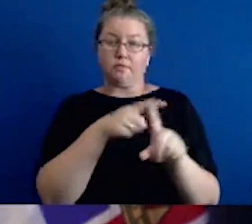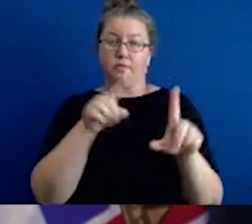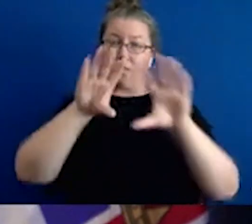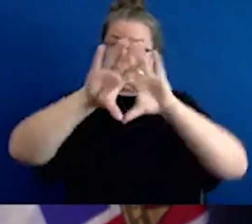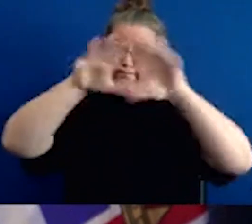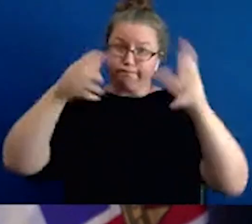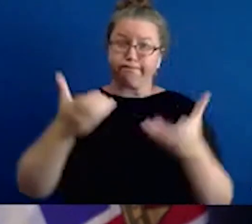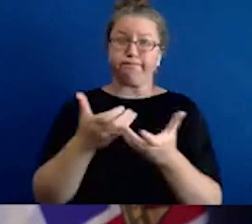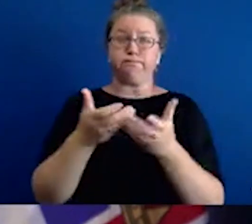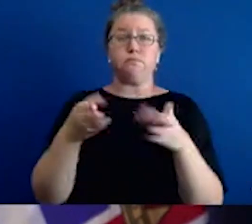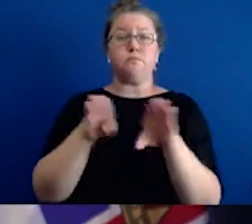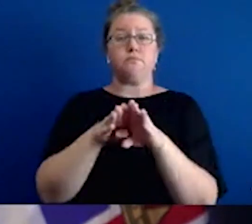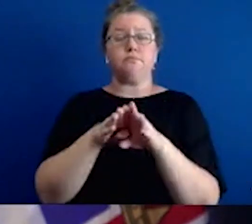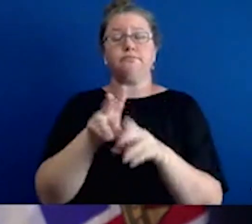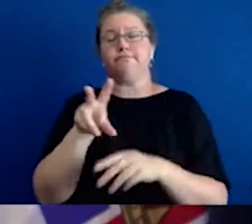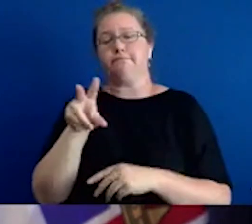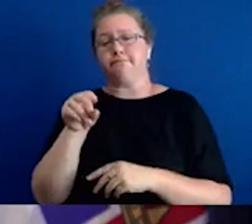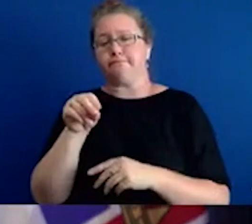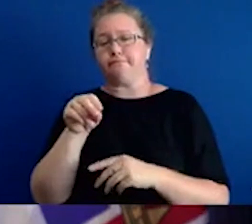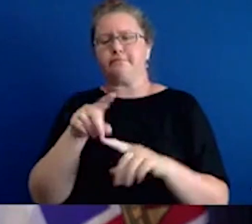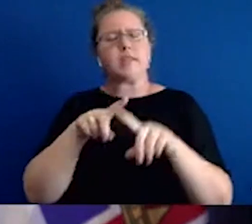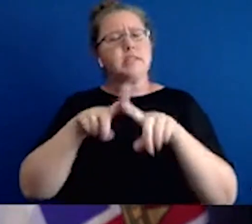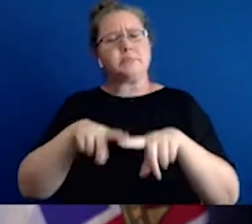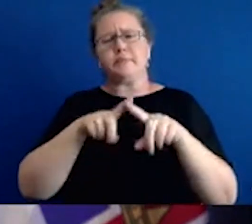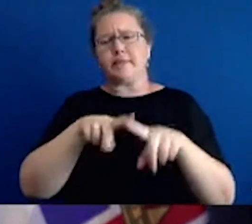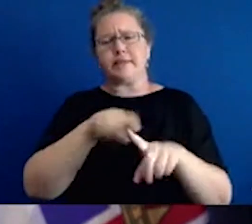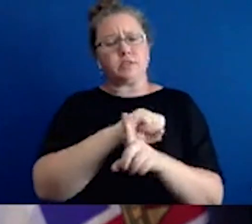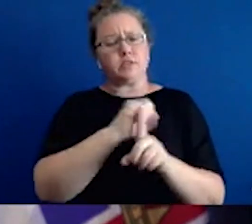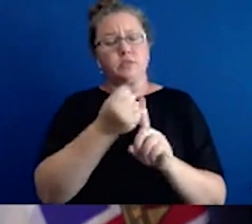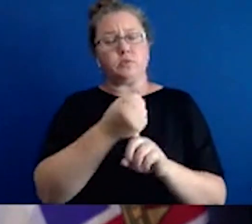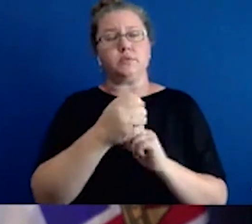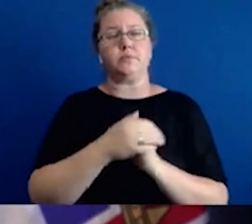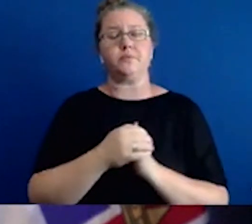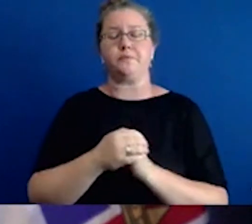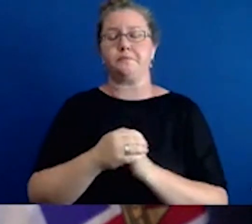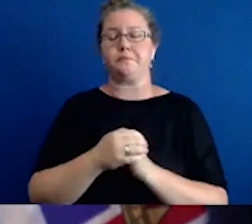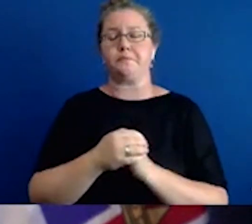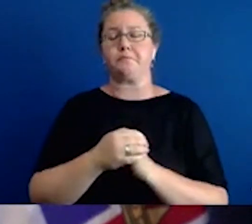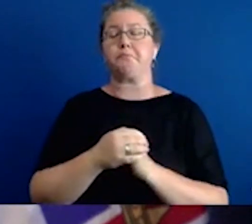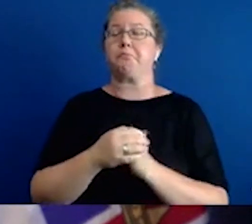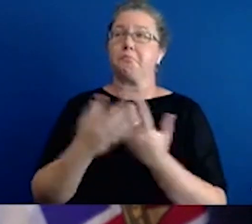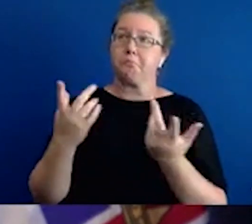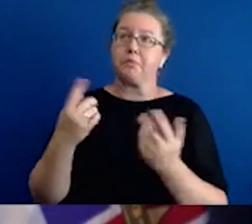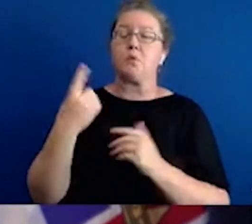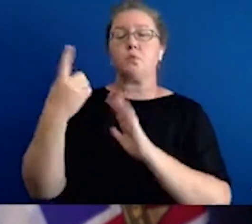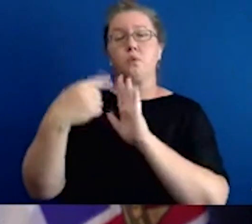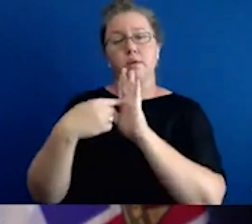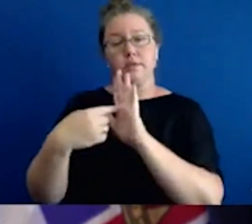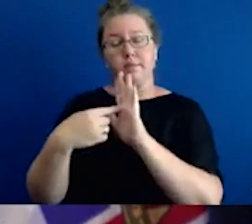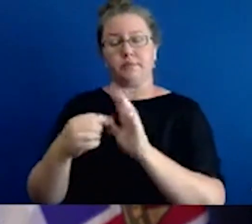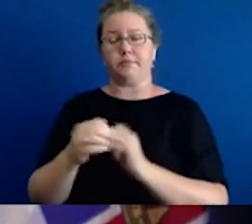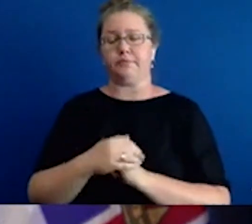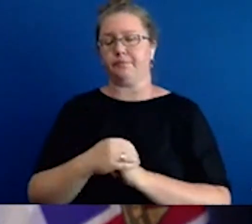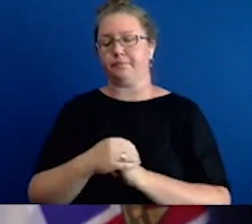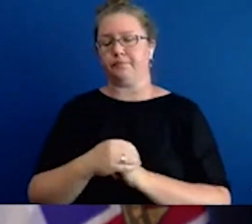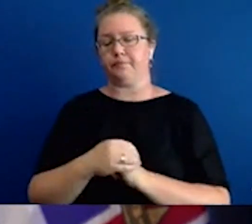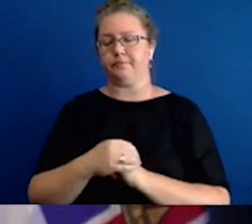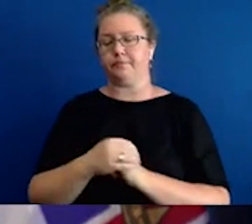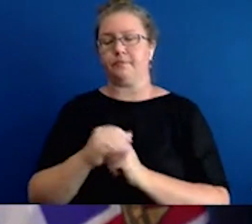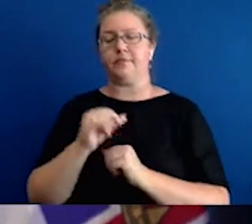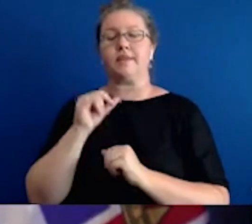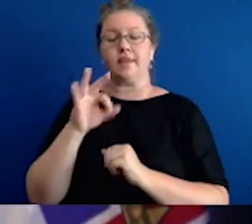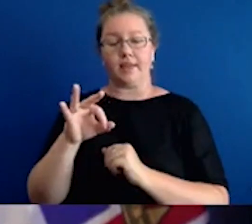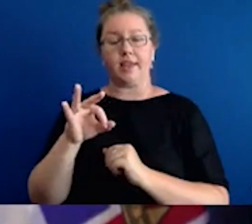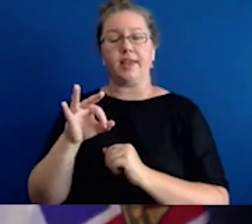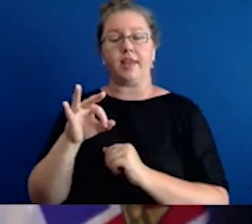-isolate or close, so it will depend on the investigation. The scenario that I could see happening would be